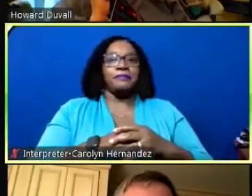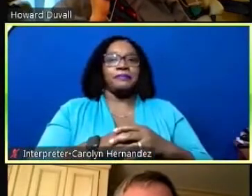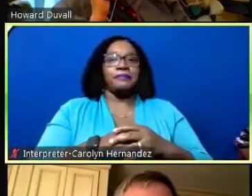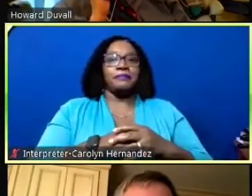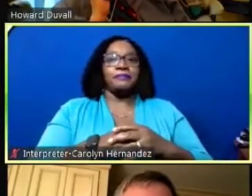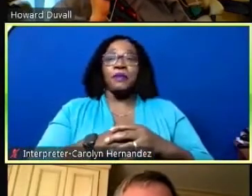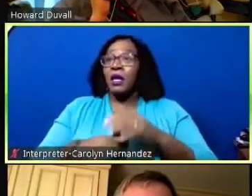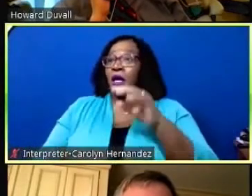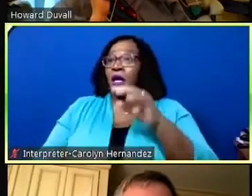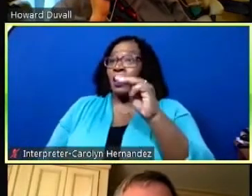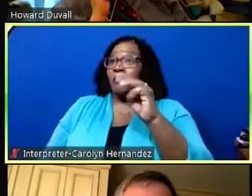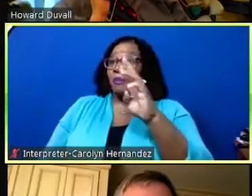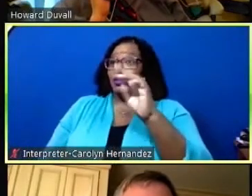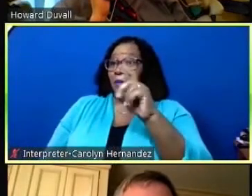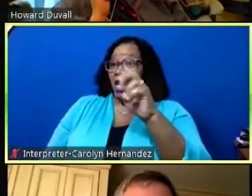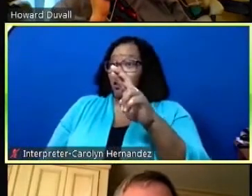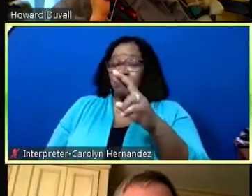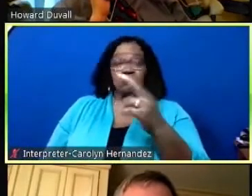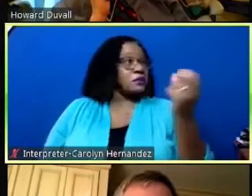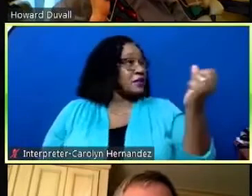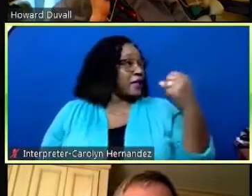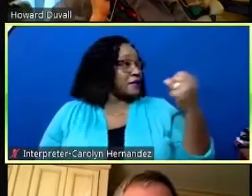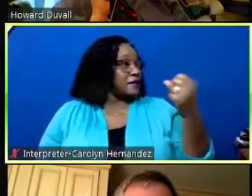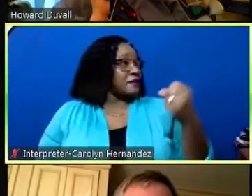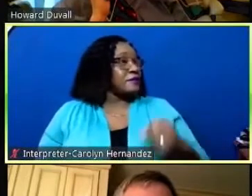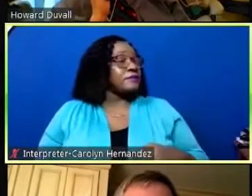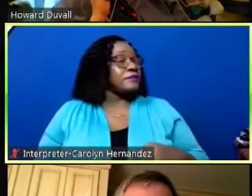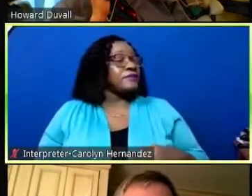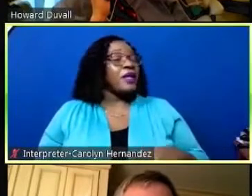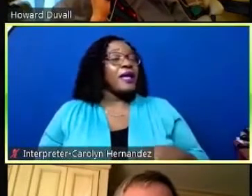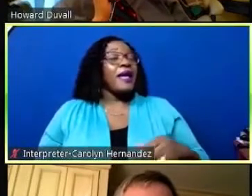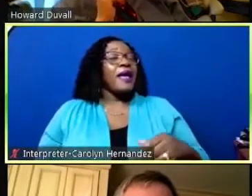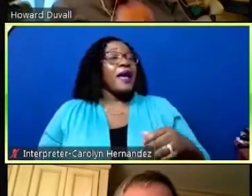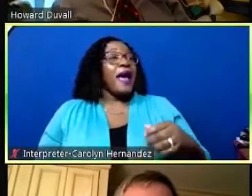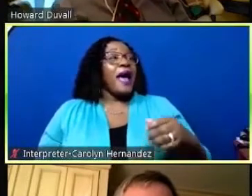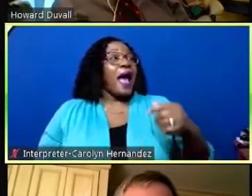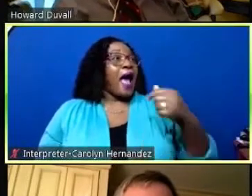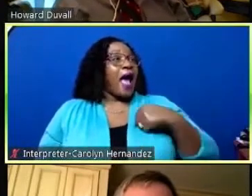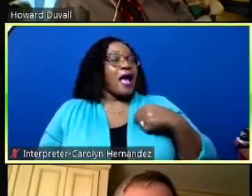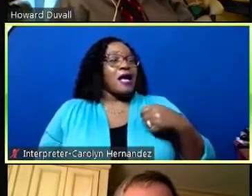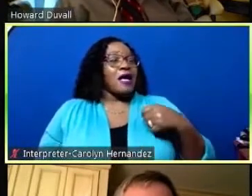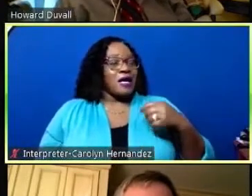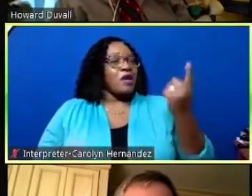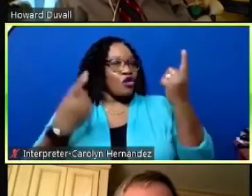continue There's no steps Maison researcher aάλosavinie